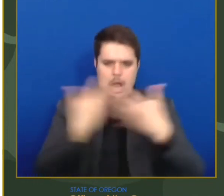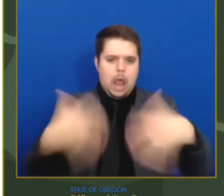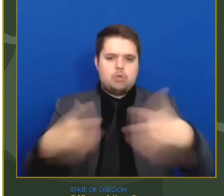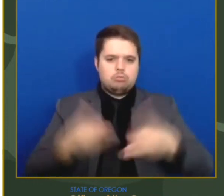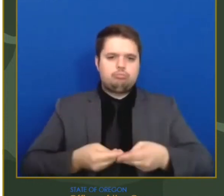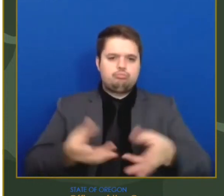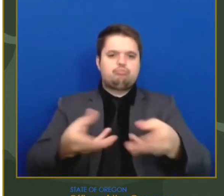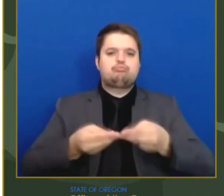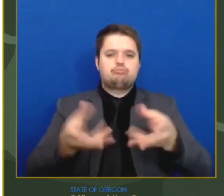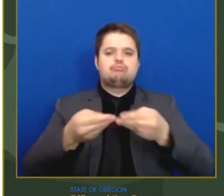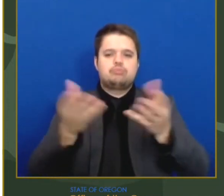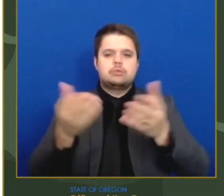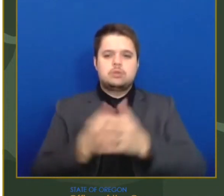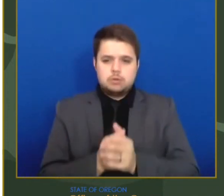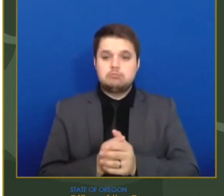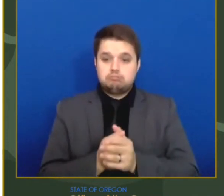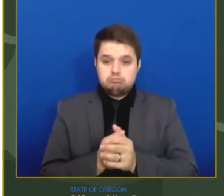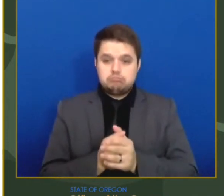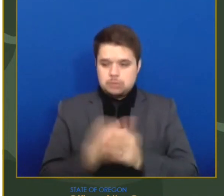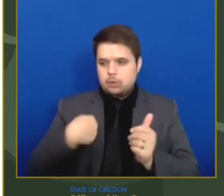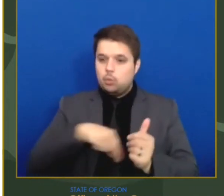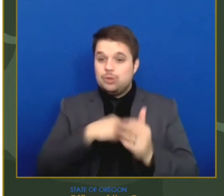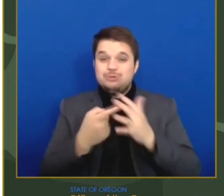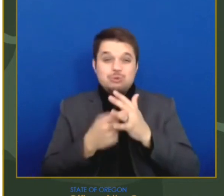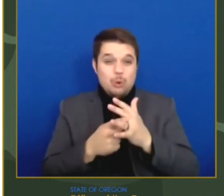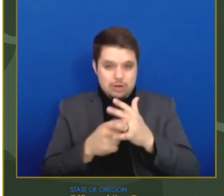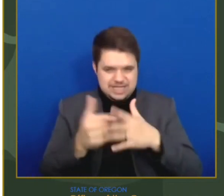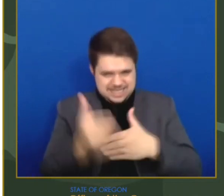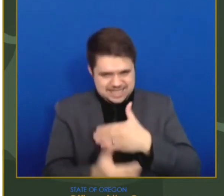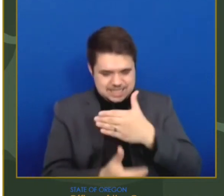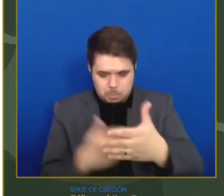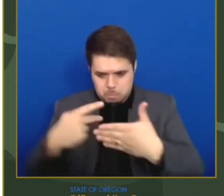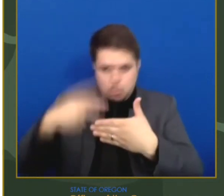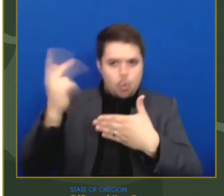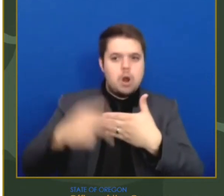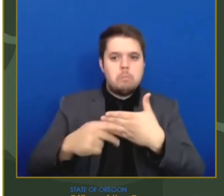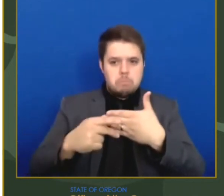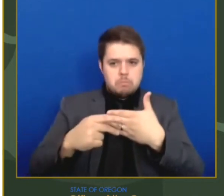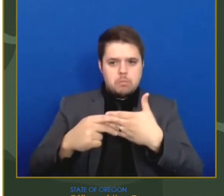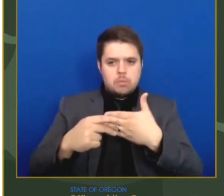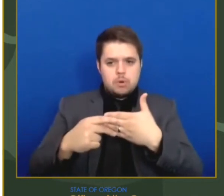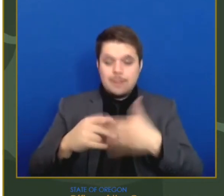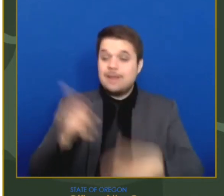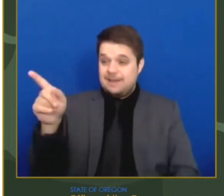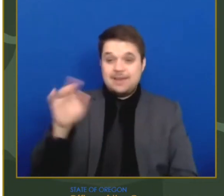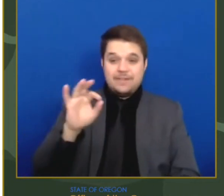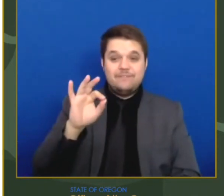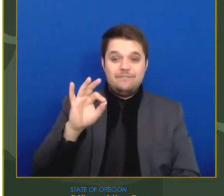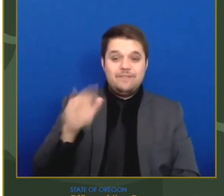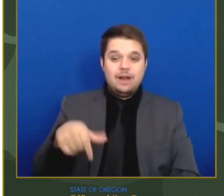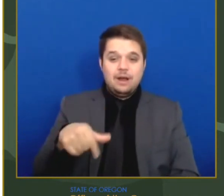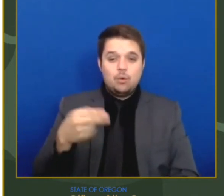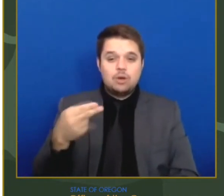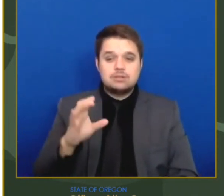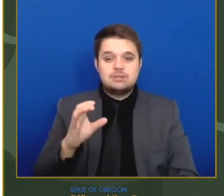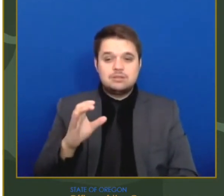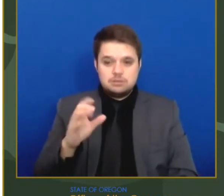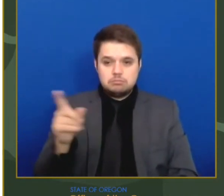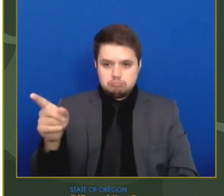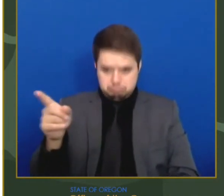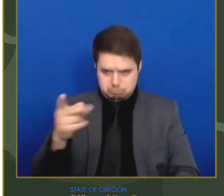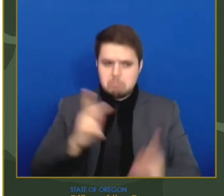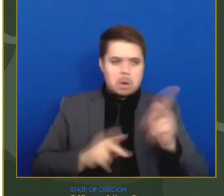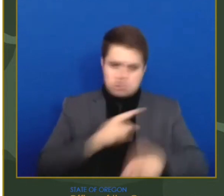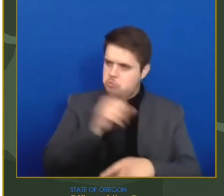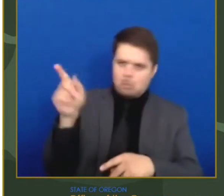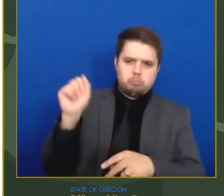eligibility program is vitally important because FQHCs serve as a trusted source of care in the community, especially for migrant